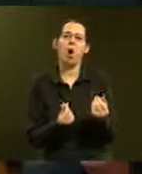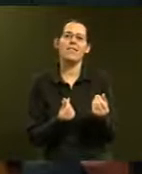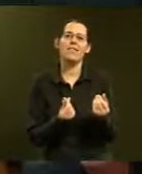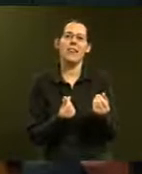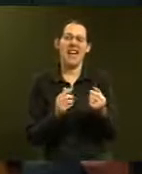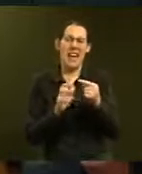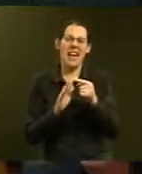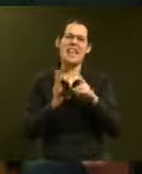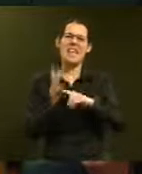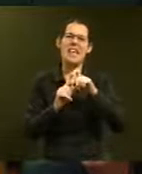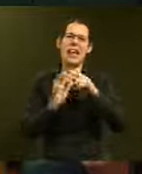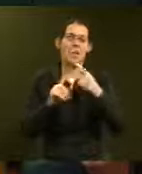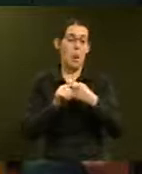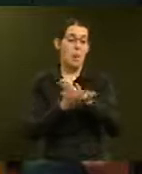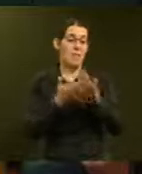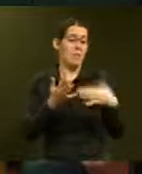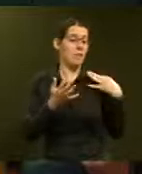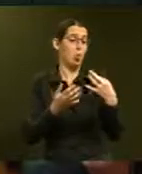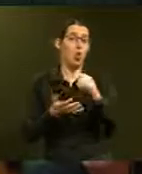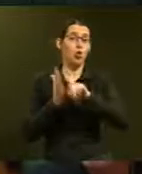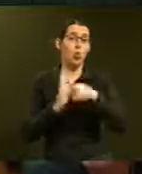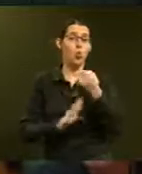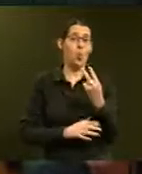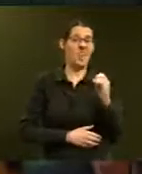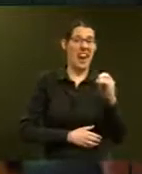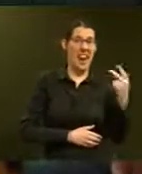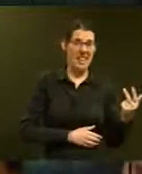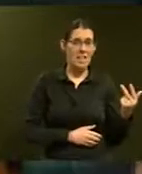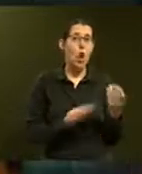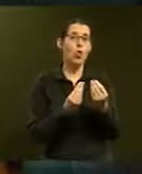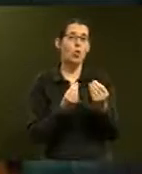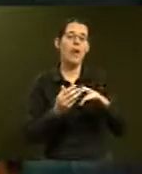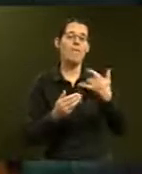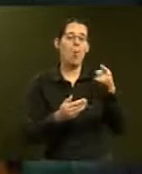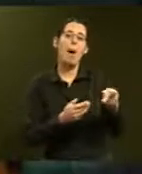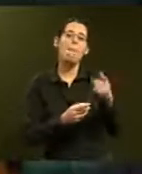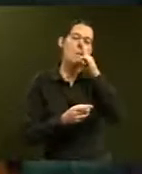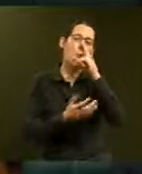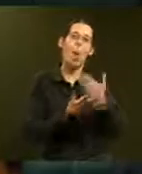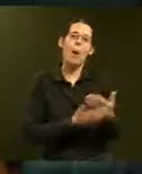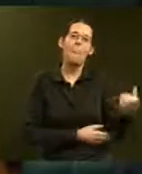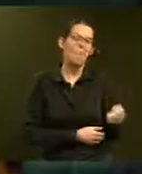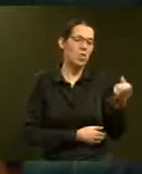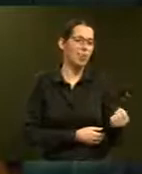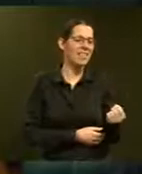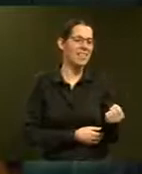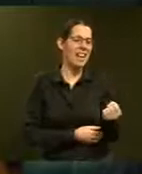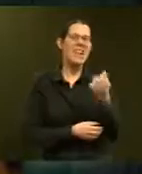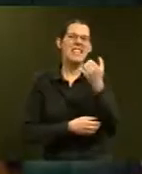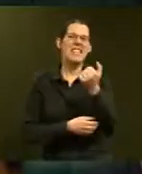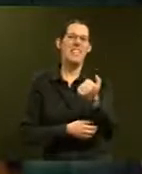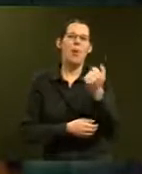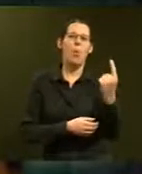increase in the cost of living for beneficiaries has been 61% higher than for the top 20% of earners and for